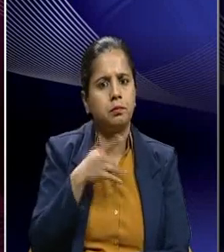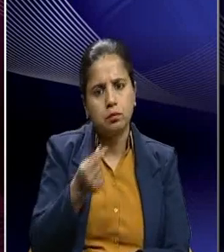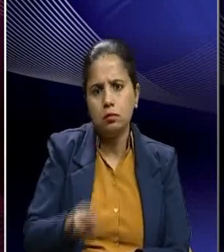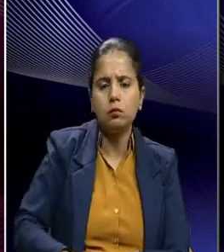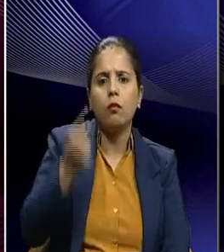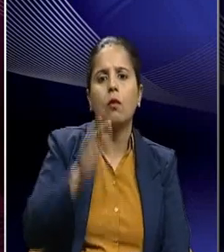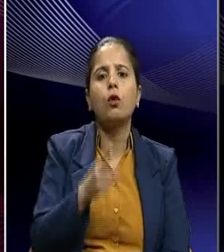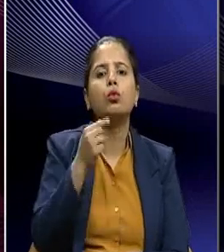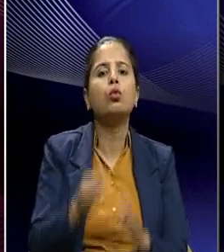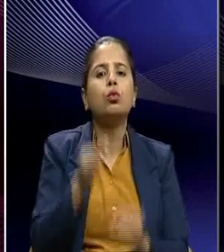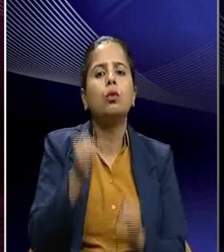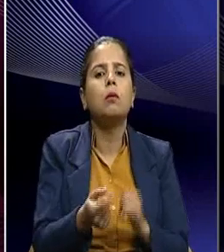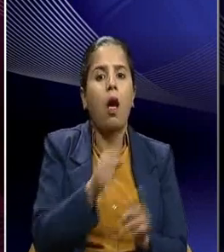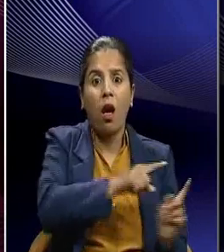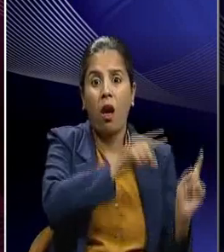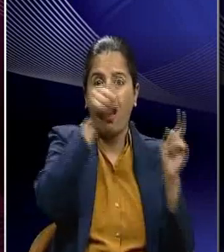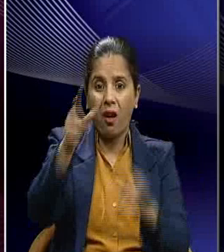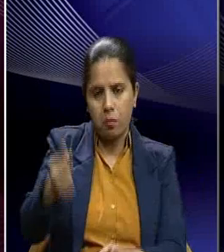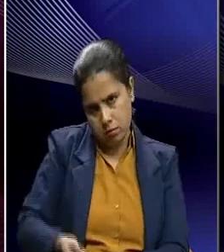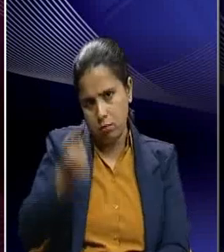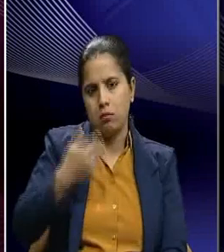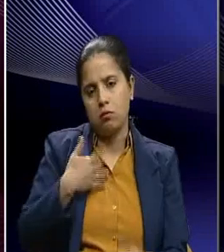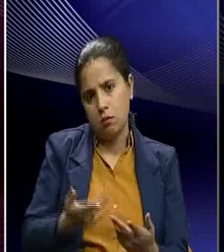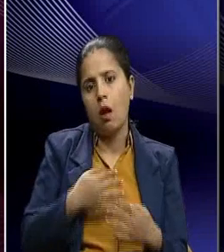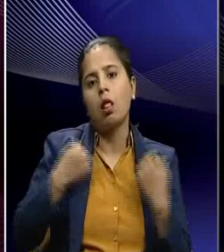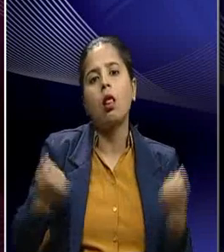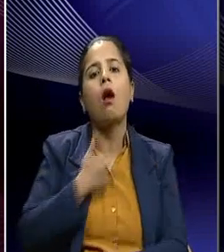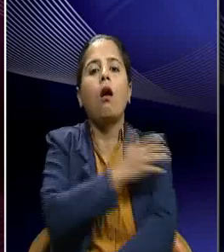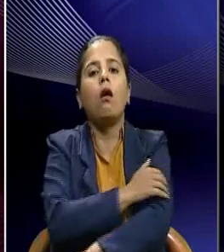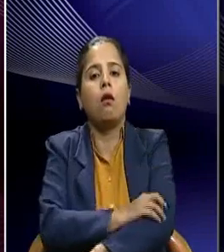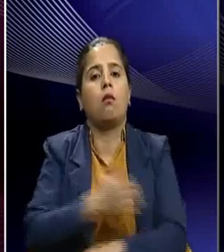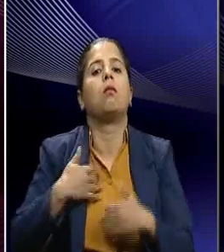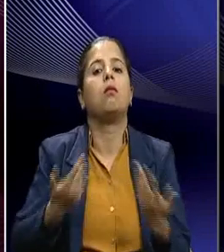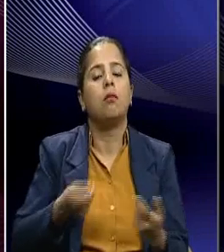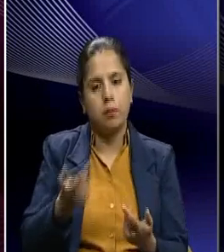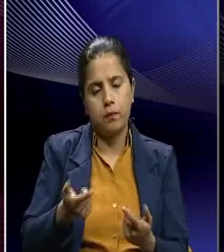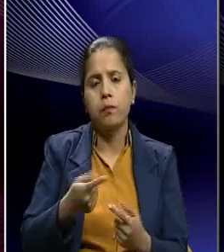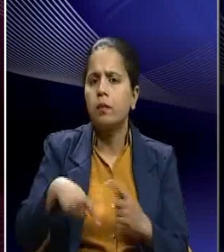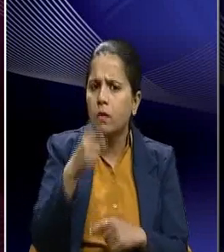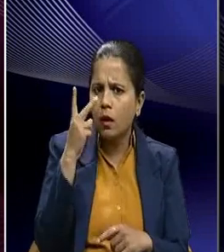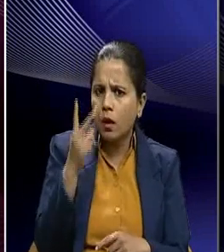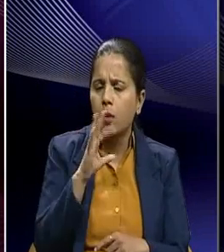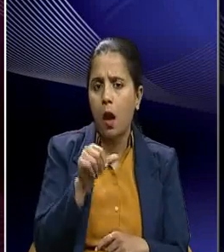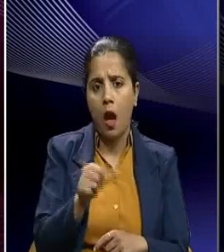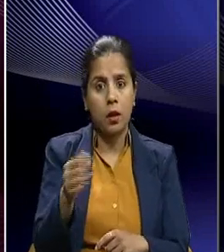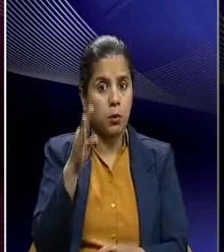of the milk that way. And another thing which was also important was that when this milk was to be sent, it